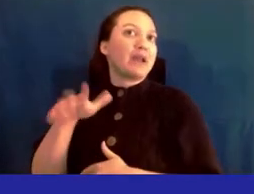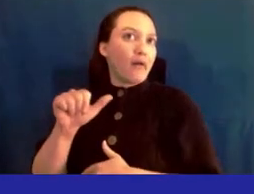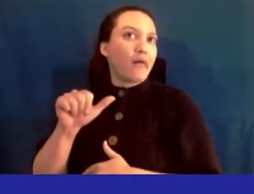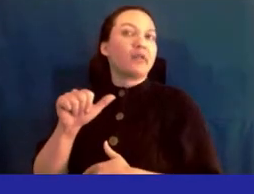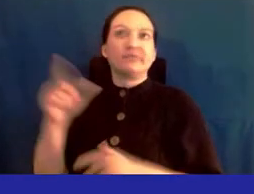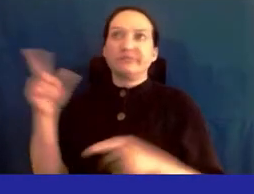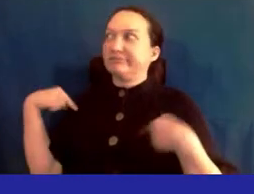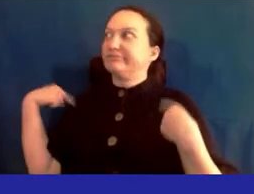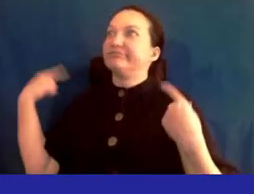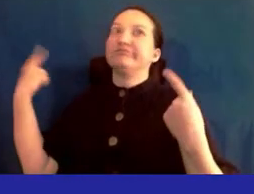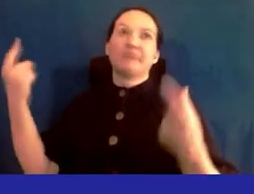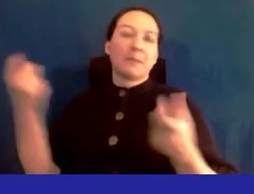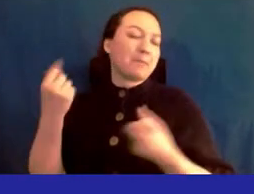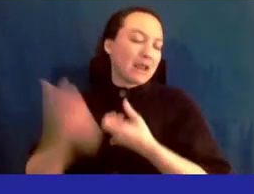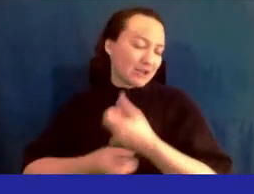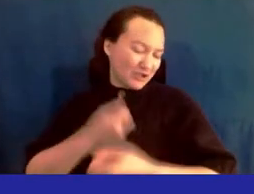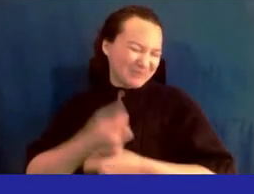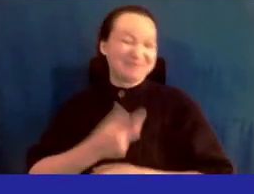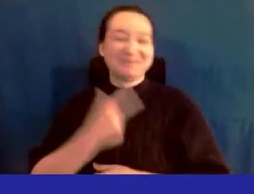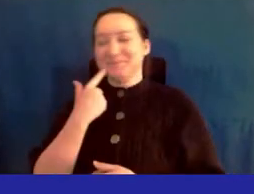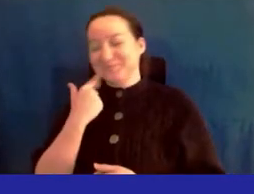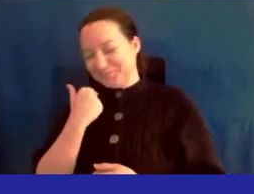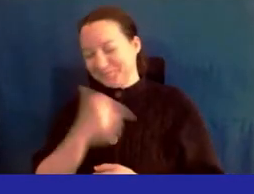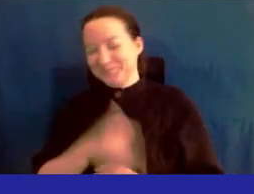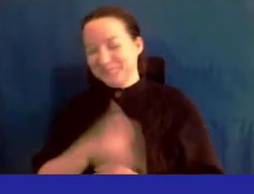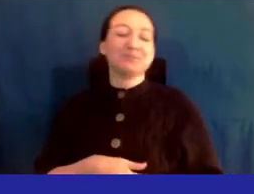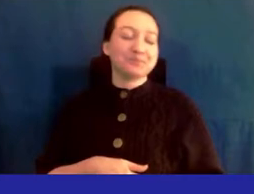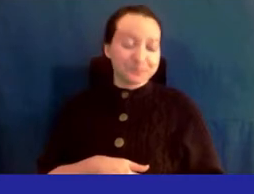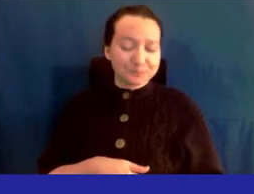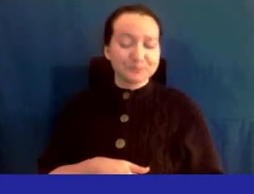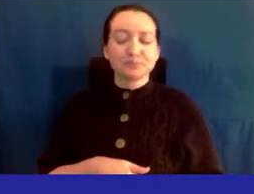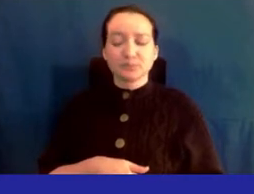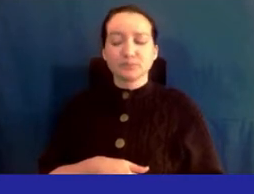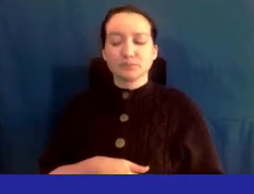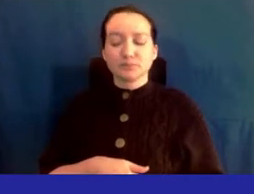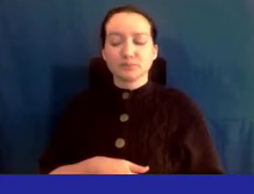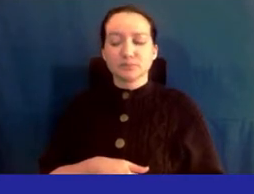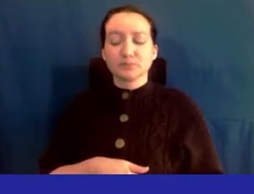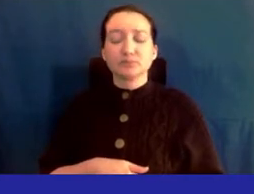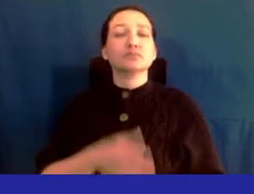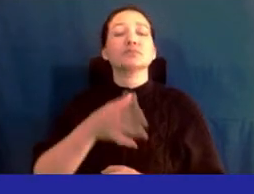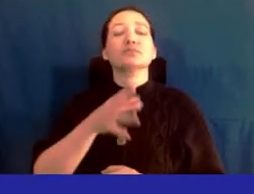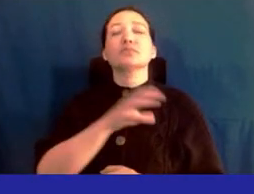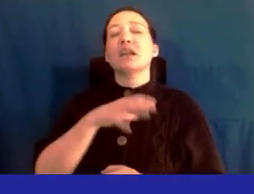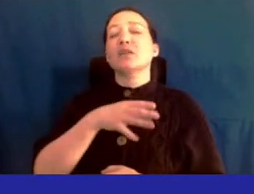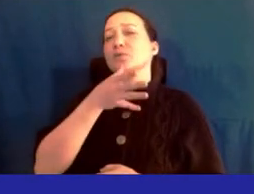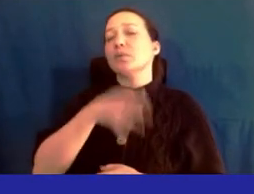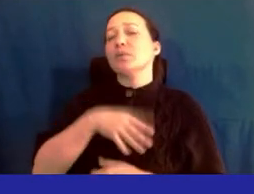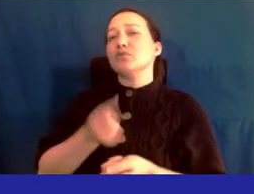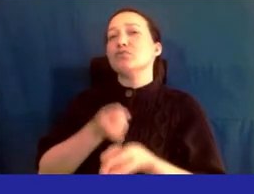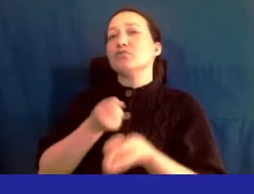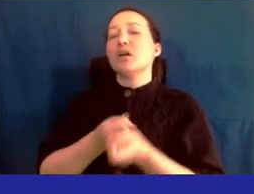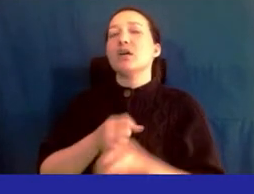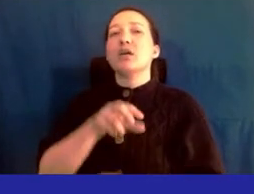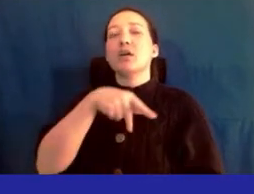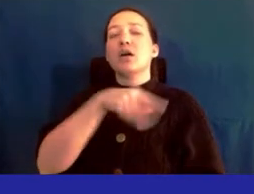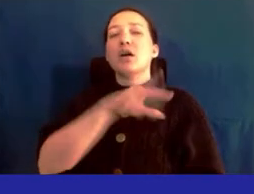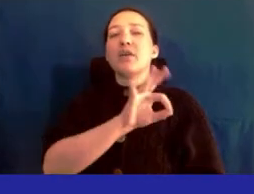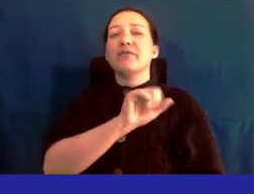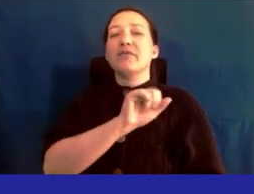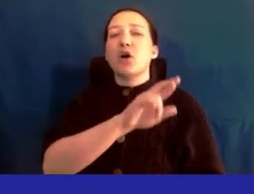lot of decades um that being said um the councilwoman represents the far rockaway peninsula